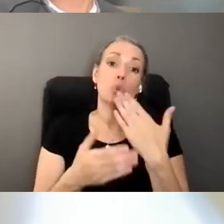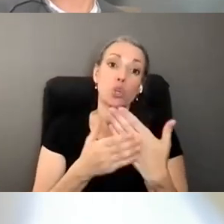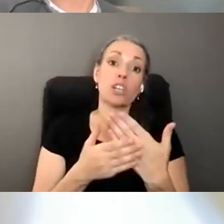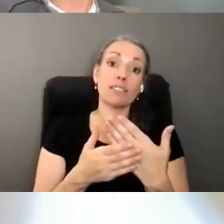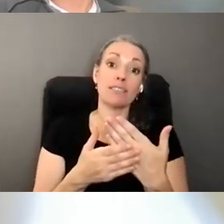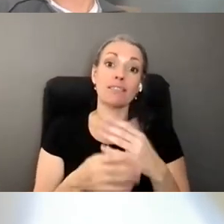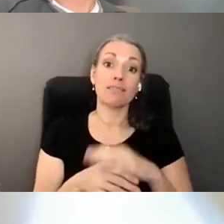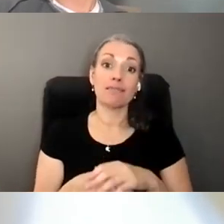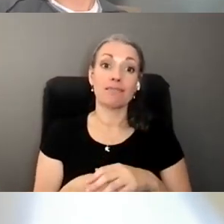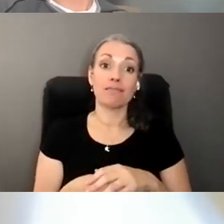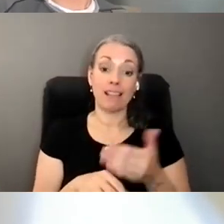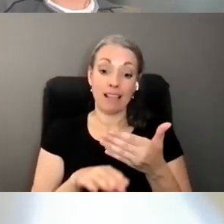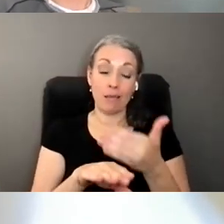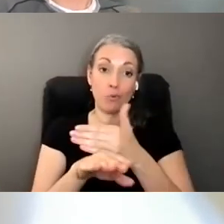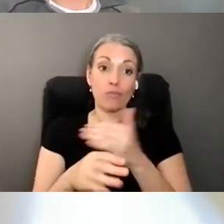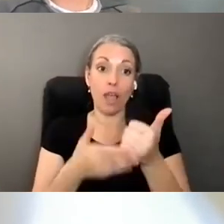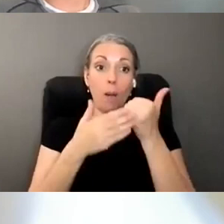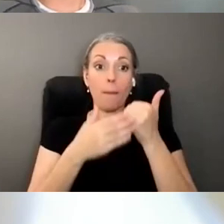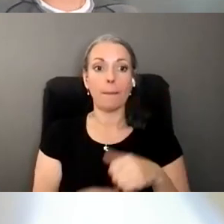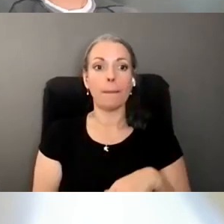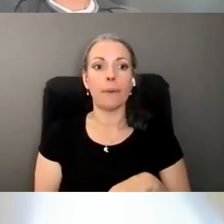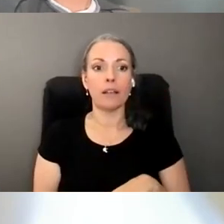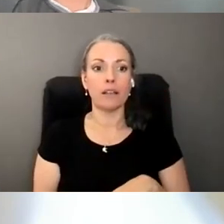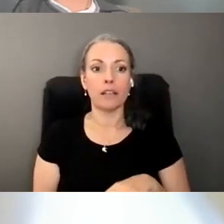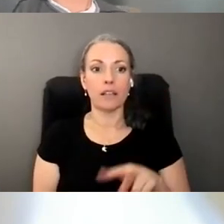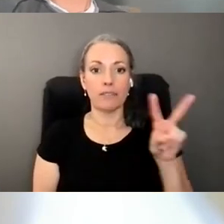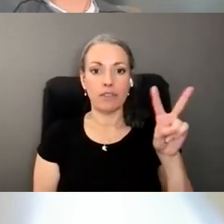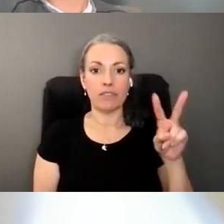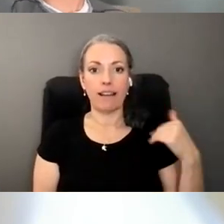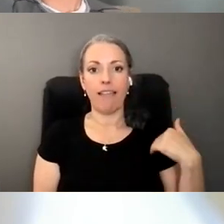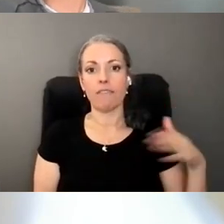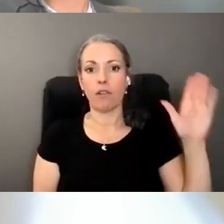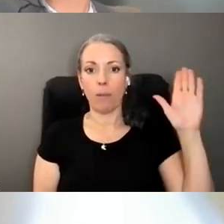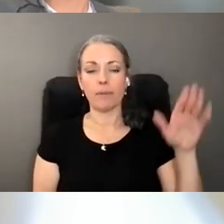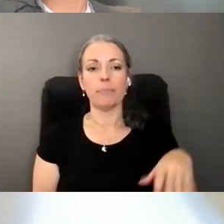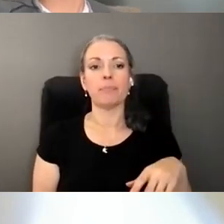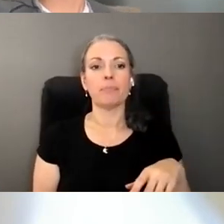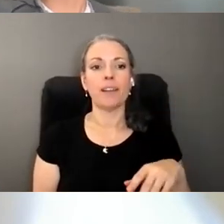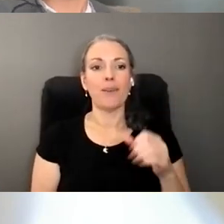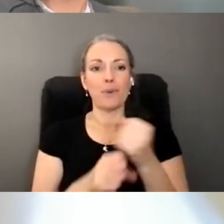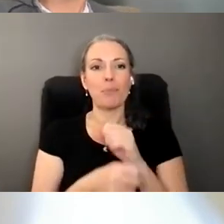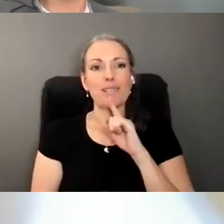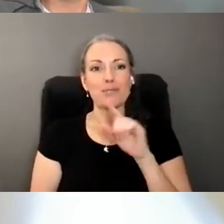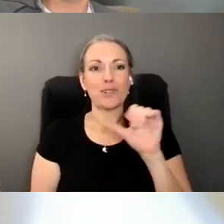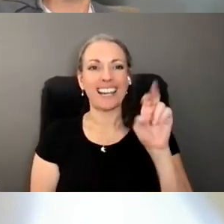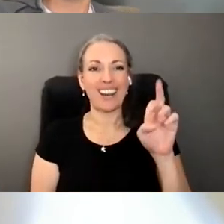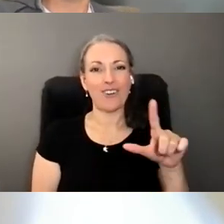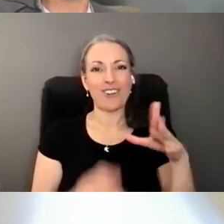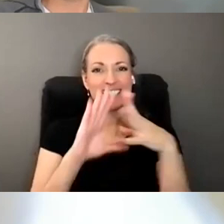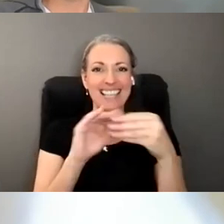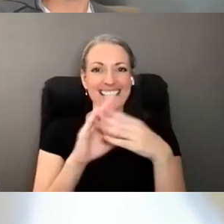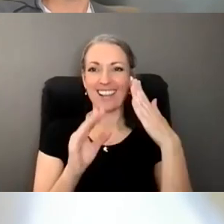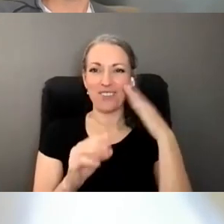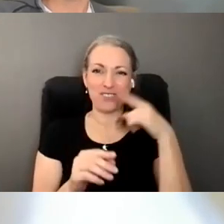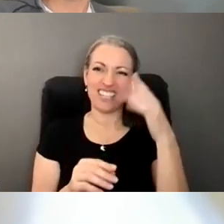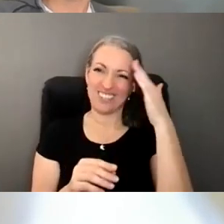I think I want to make sure Carol chimes in because I know she knows a lot about